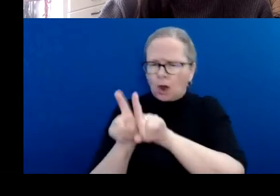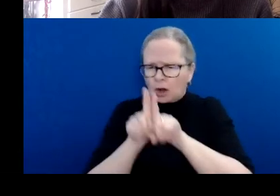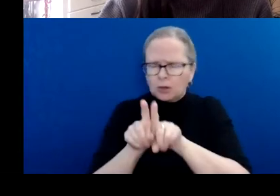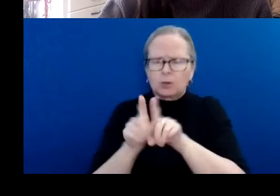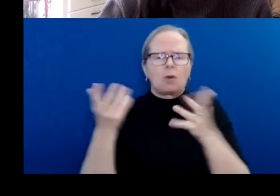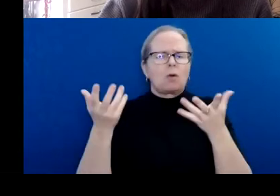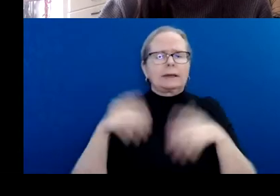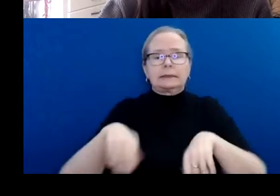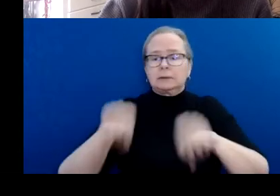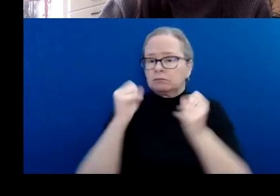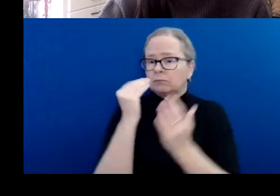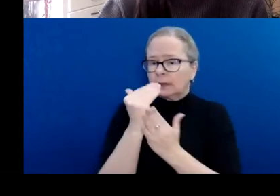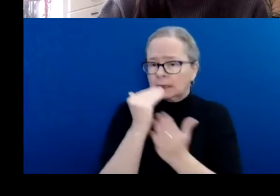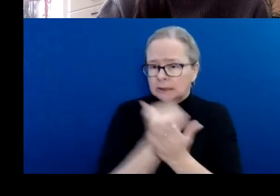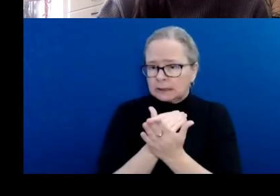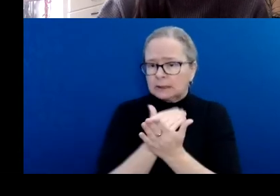etc.